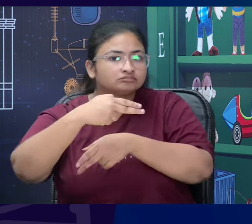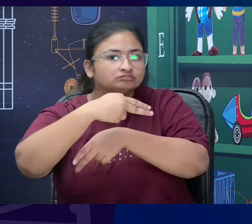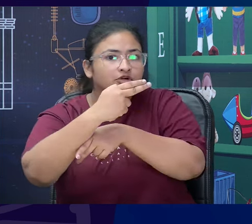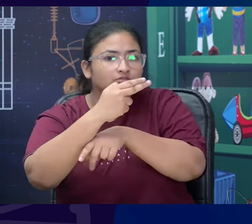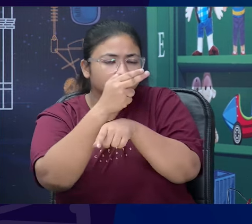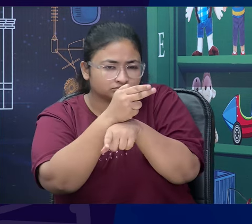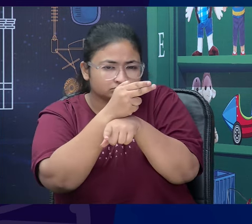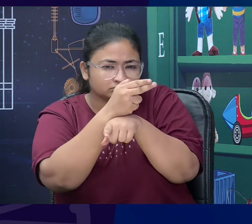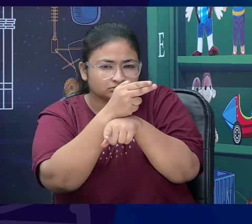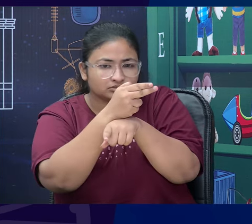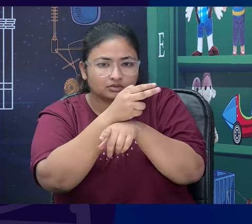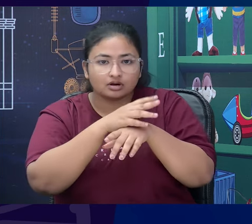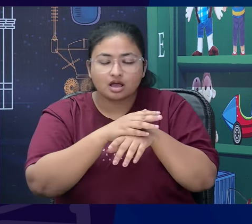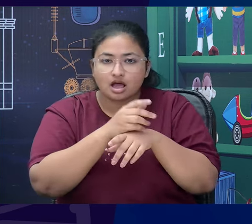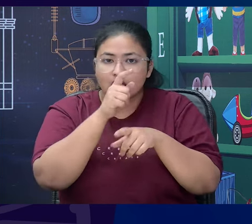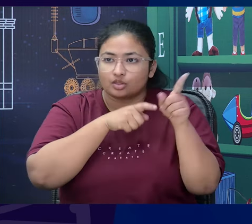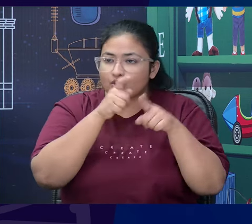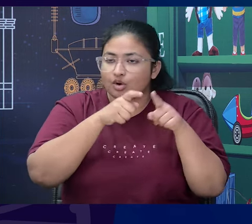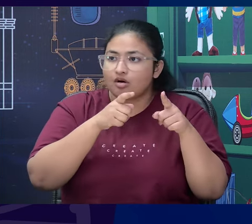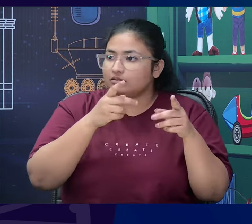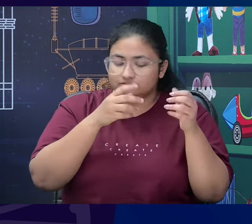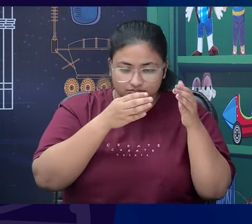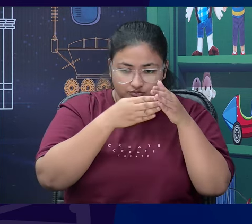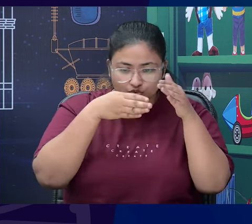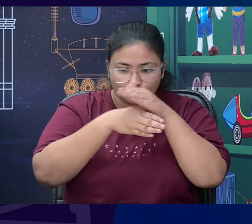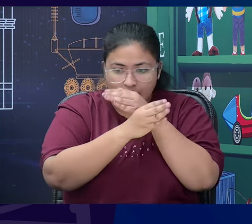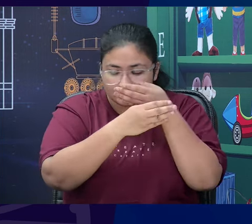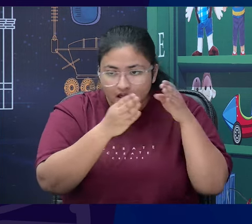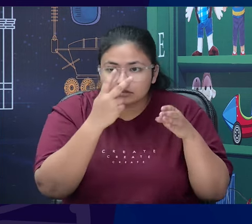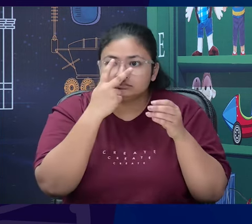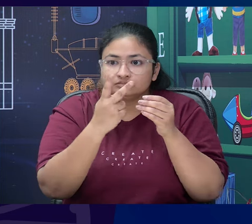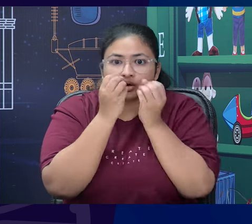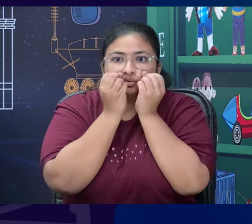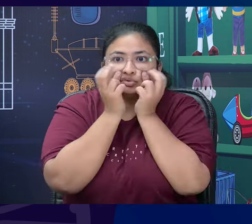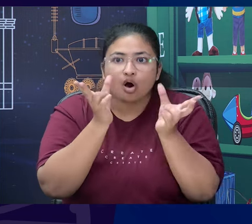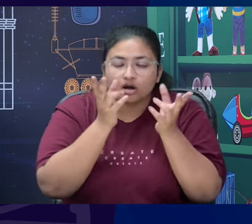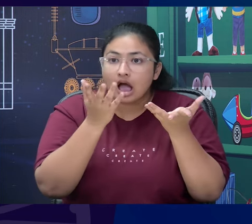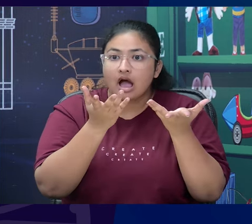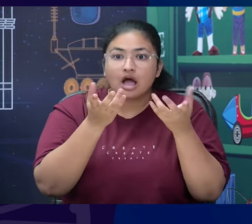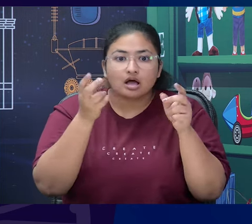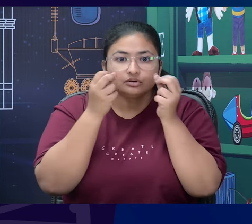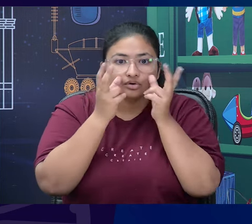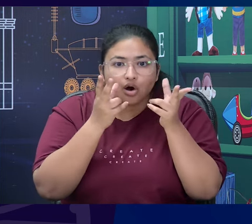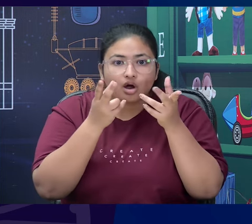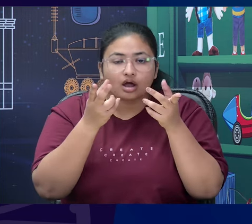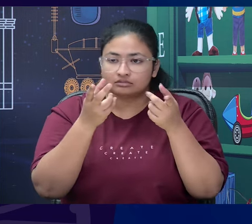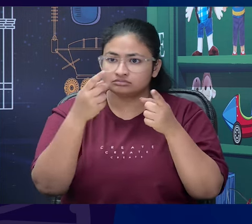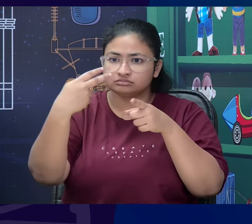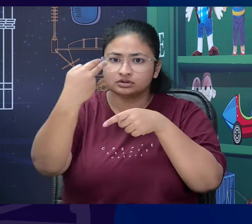moving from from not adventure like to suddenly there is lots of danger and adventure. So,